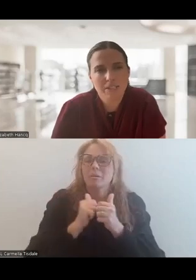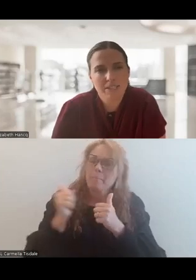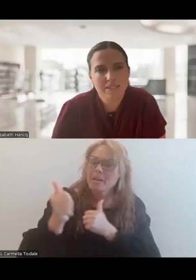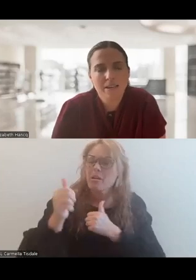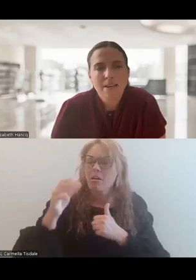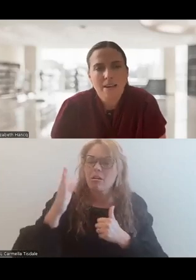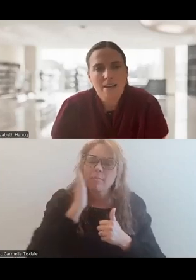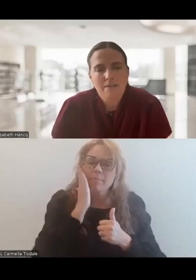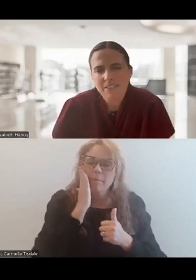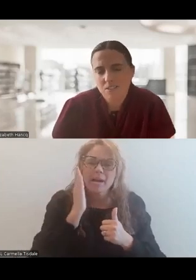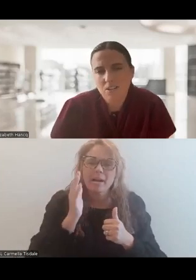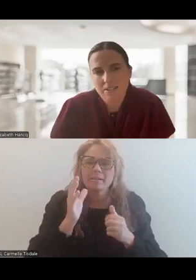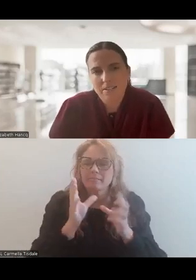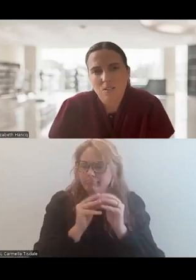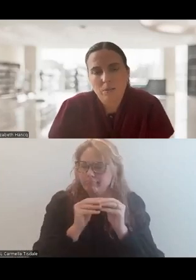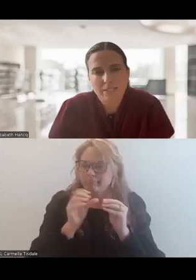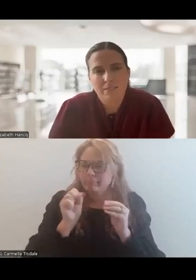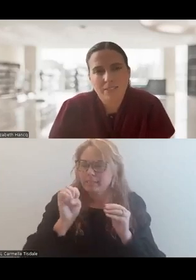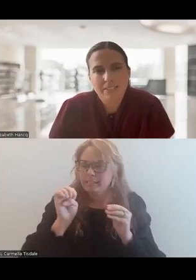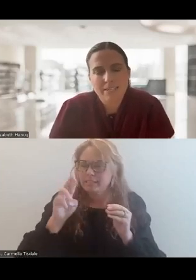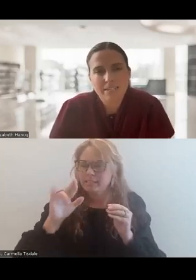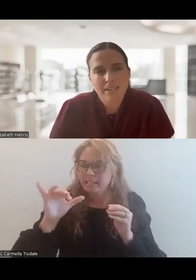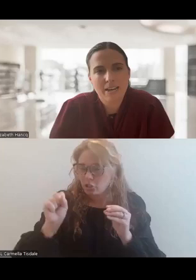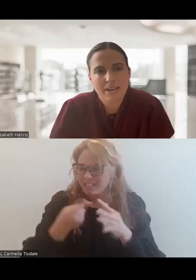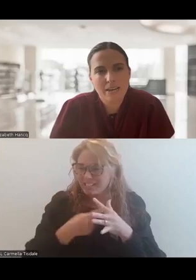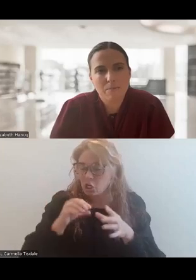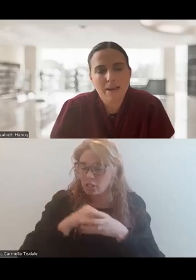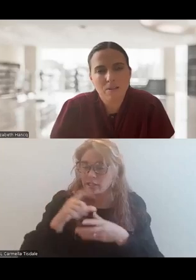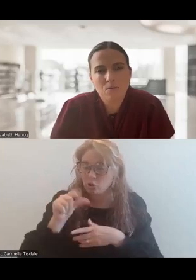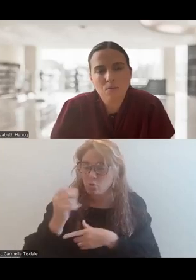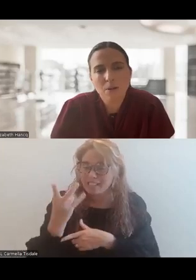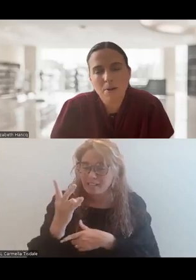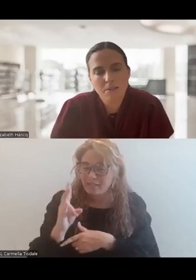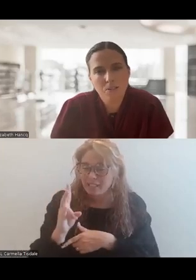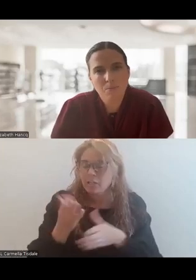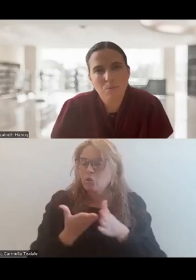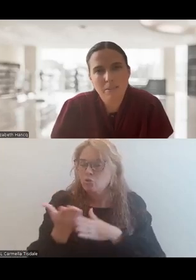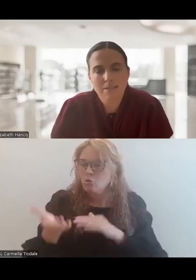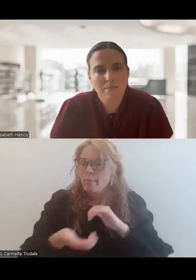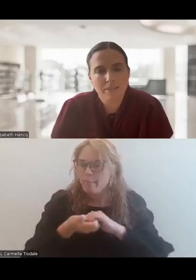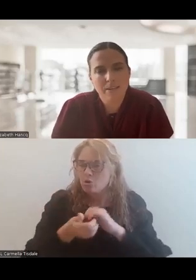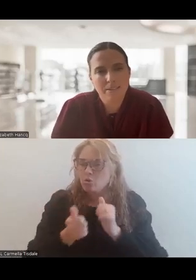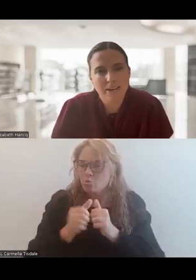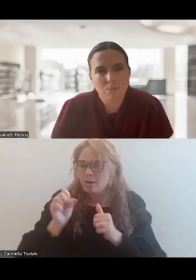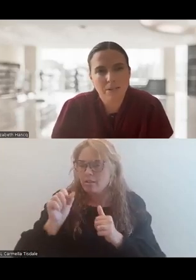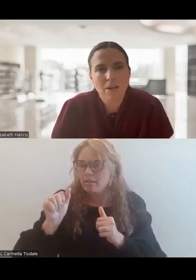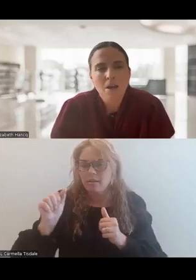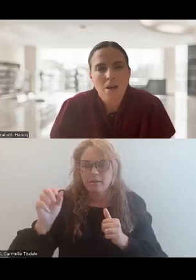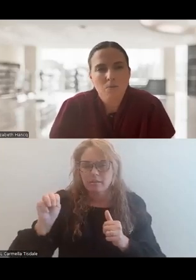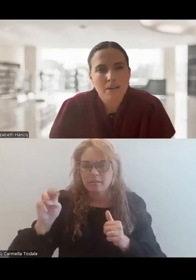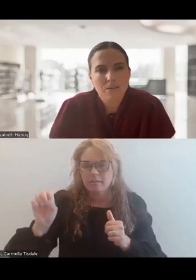which is really started in 2017 through a partnership with SAMHSA and